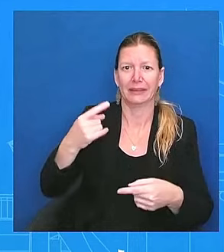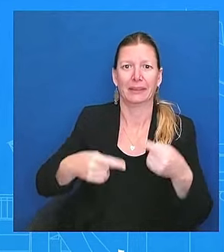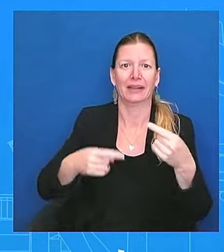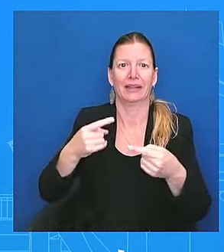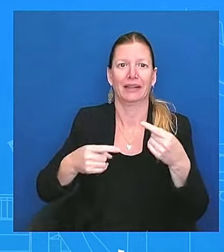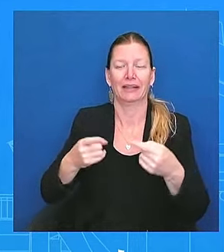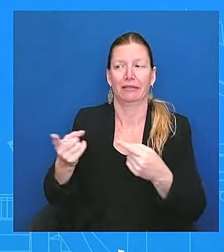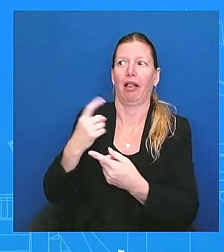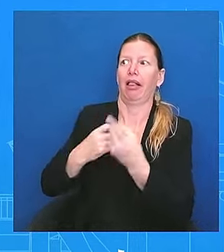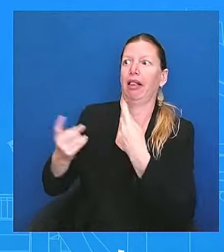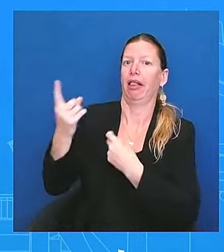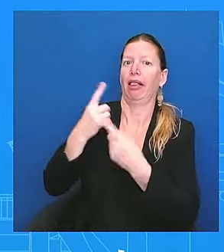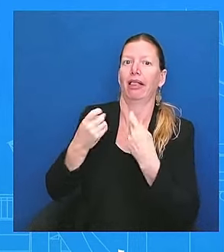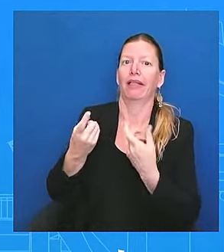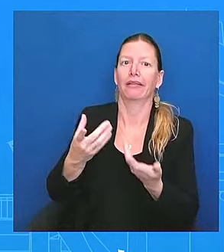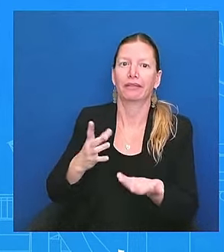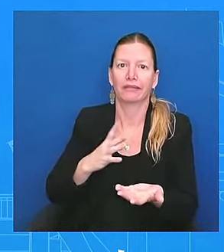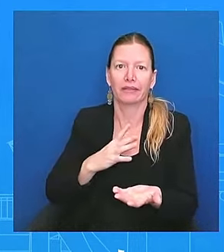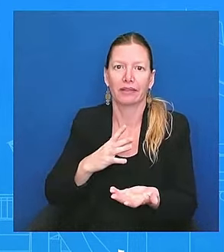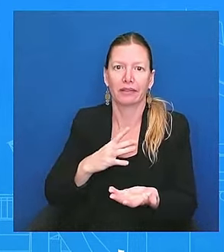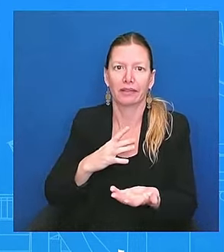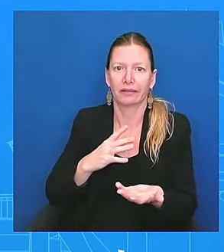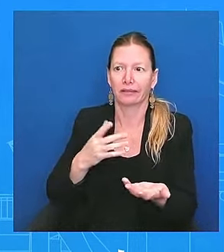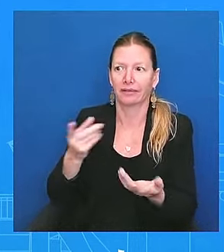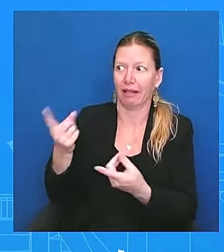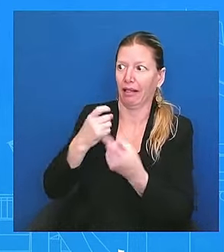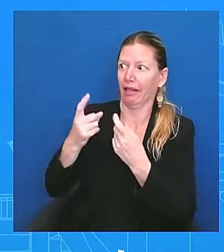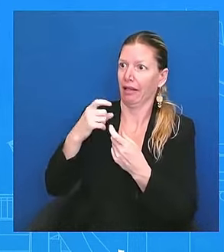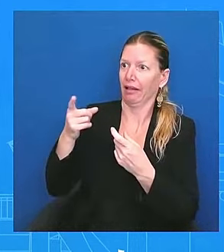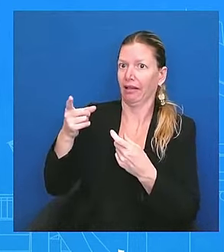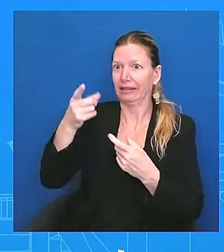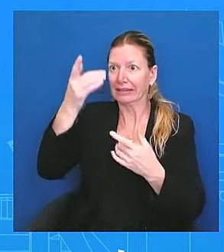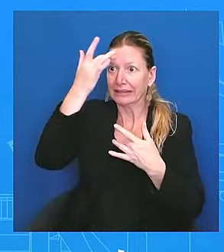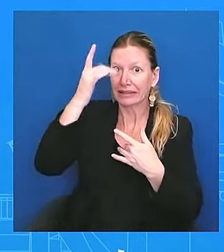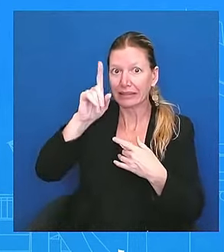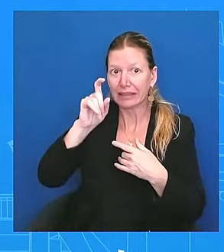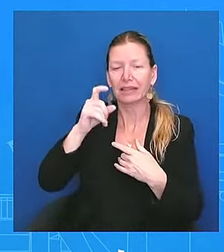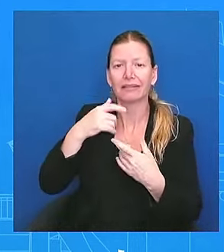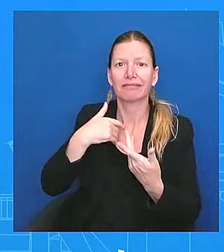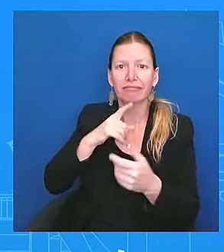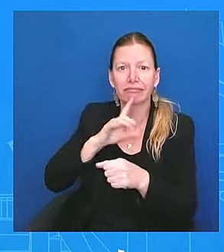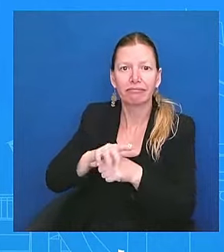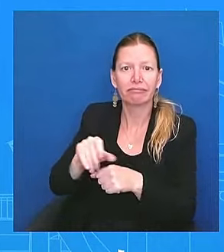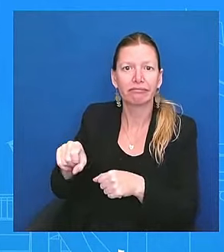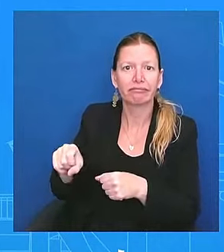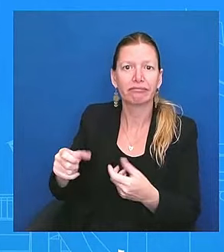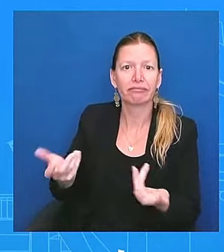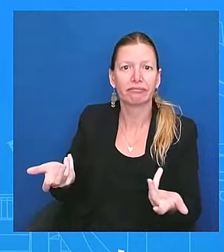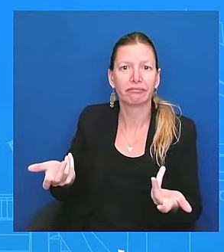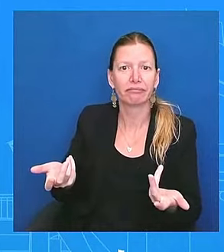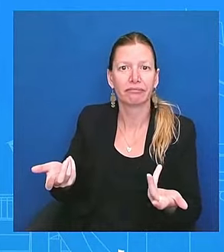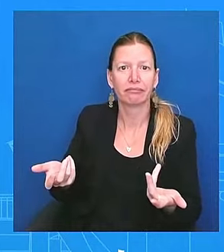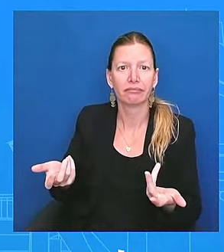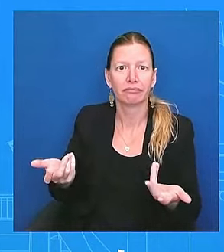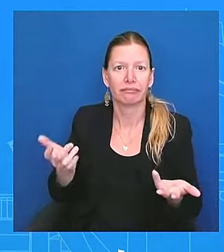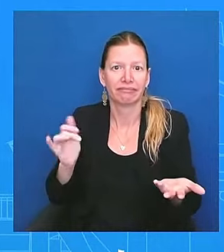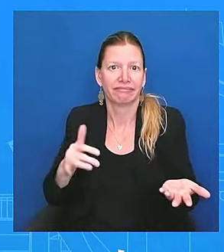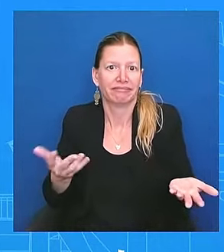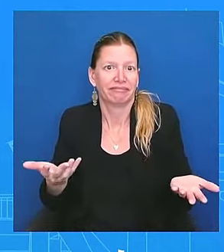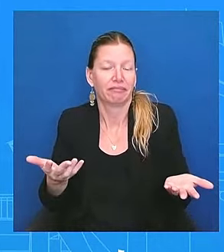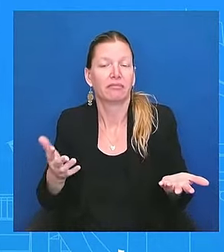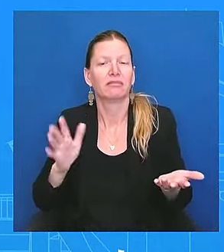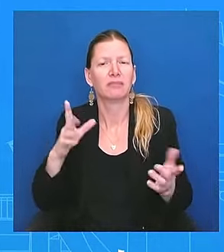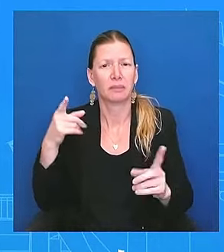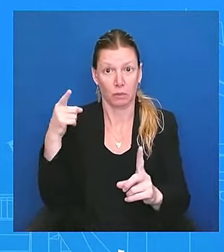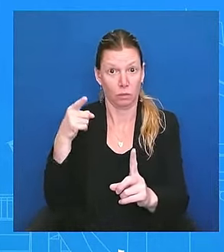And we confirmed that he was under the weather. He pushed through. That's what this president does. He is going to continue to fight for the American people. So he